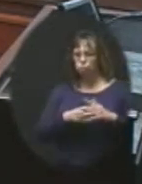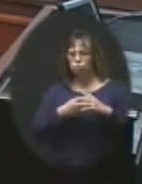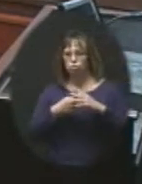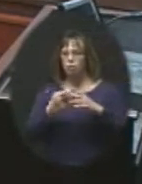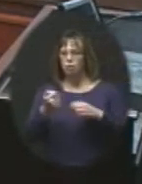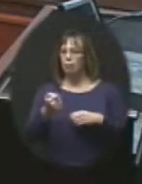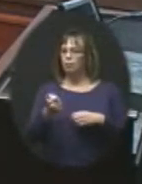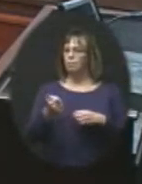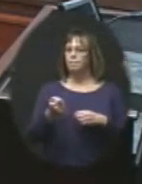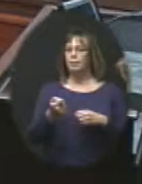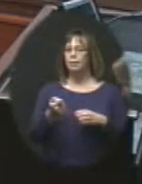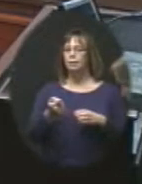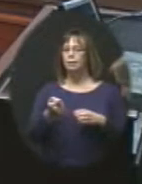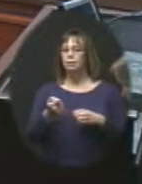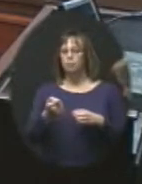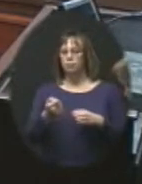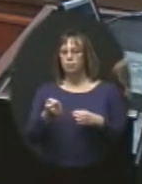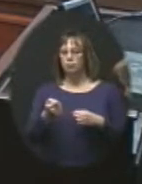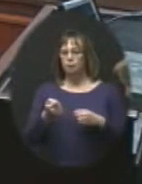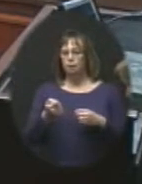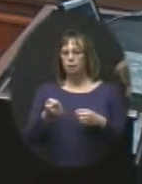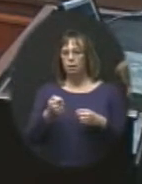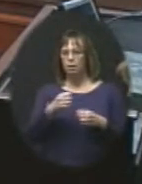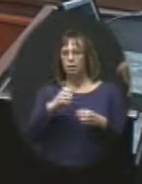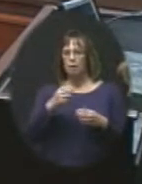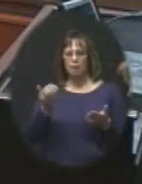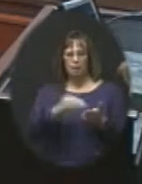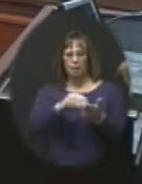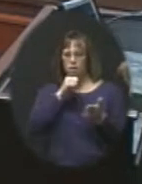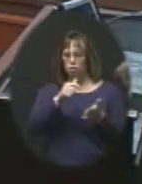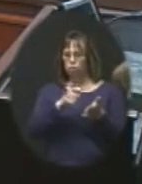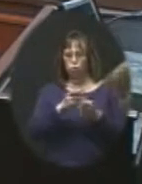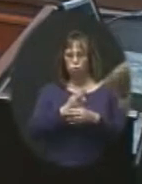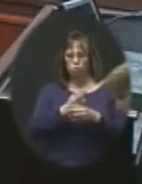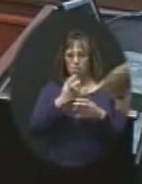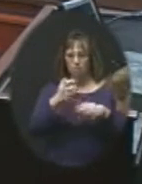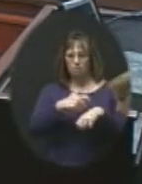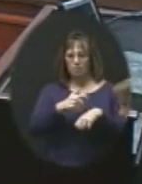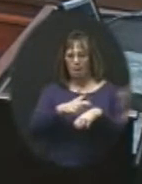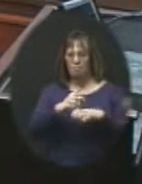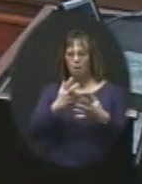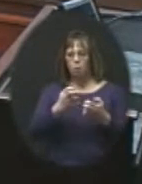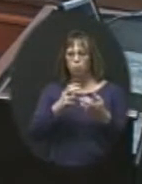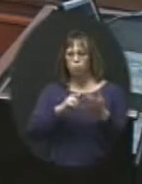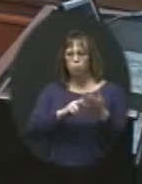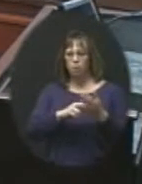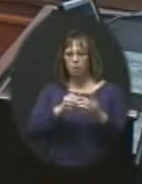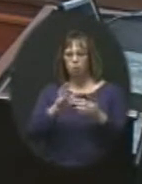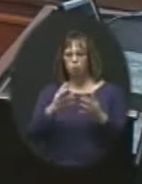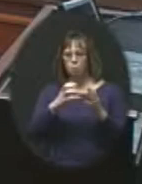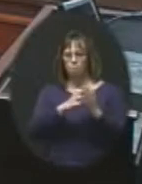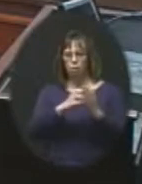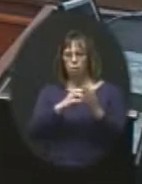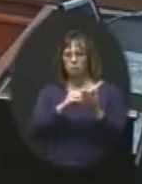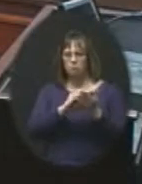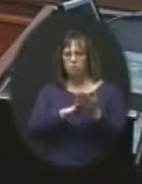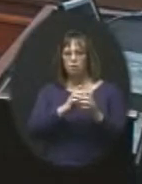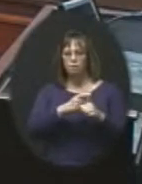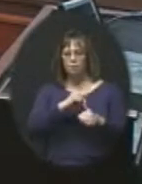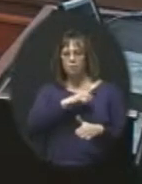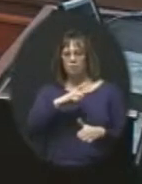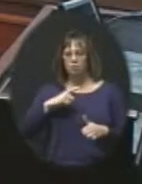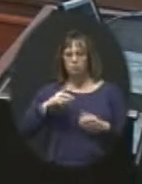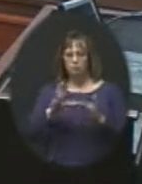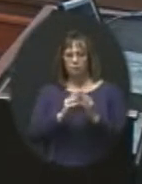in the, and again, not to take up a lot of time. But I wanted to just read a couple of paragraphs in the document that came from the legislative